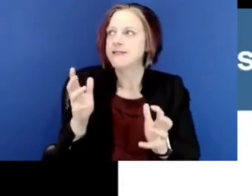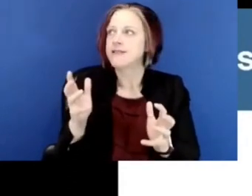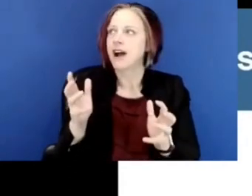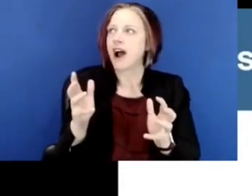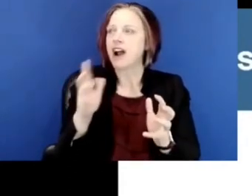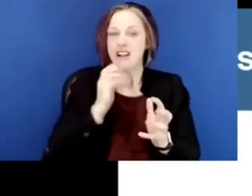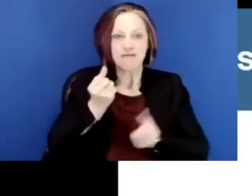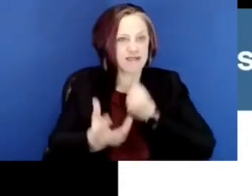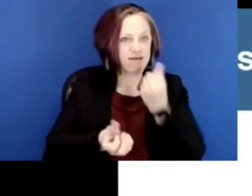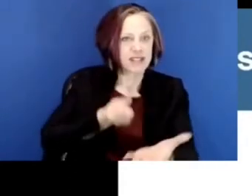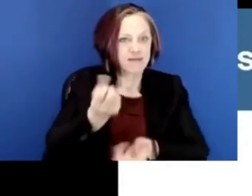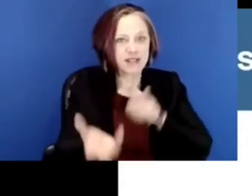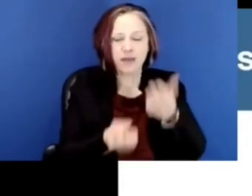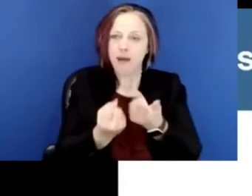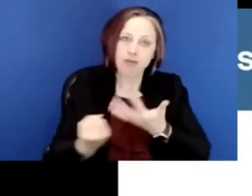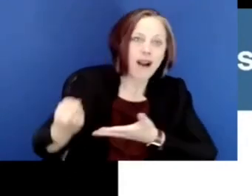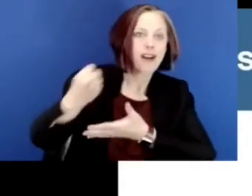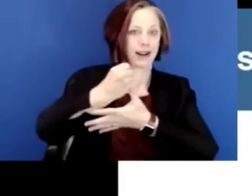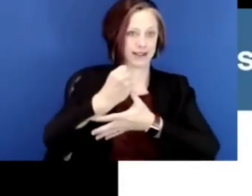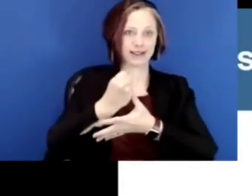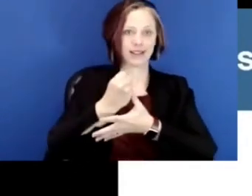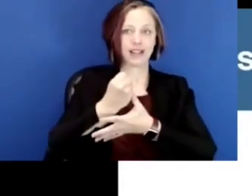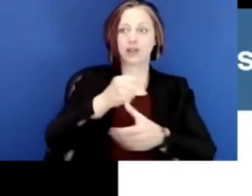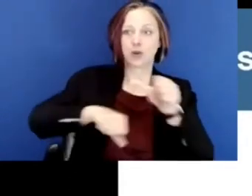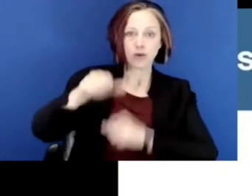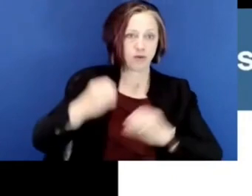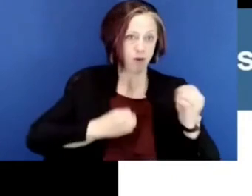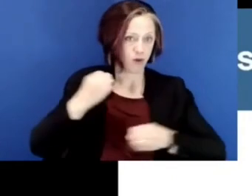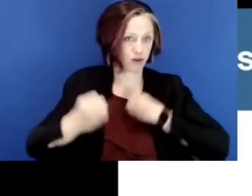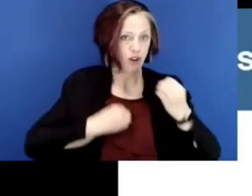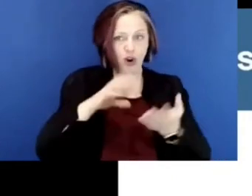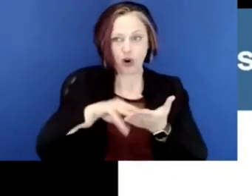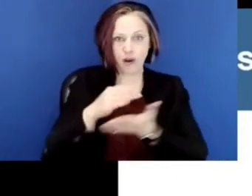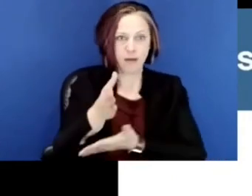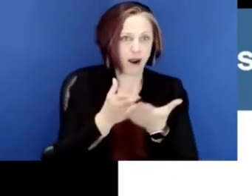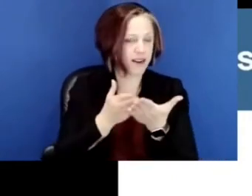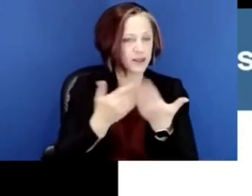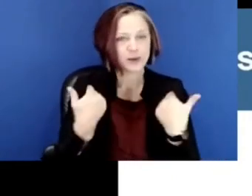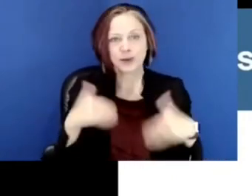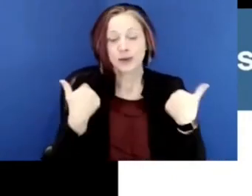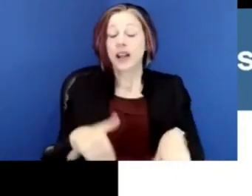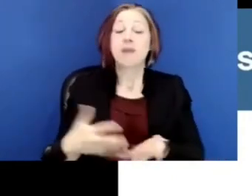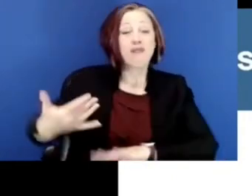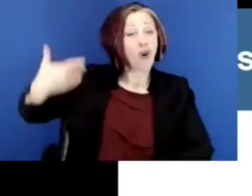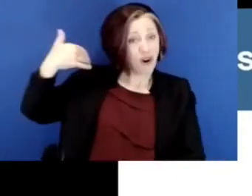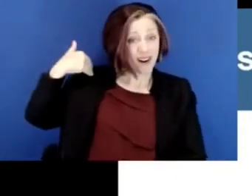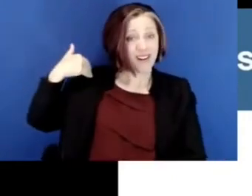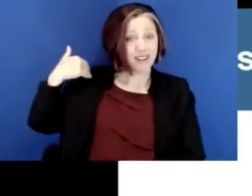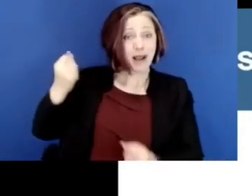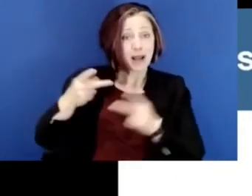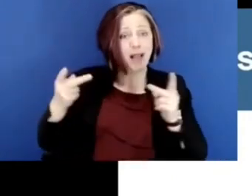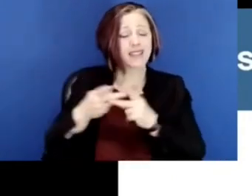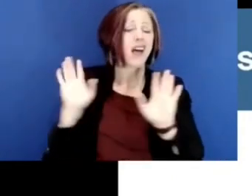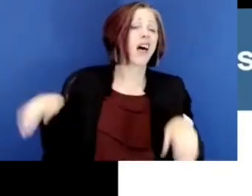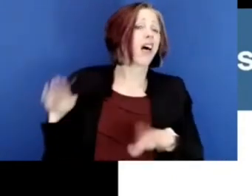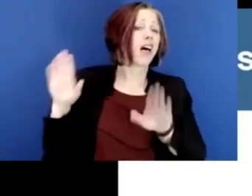loading and prioritizing the social and emotional learning elements that, at one point in